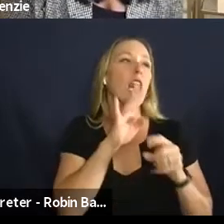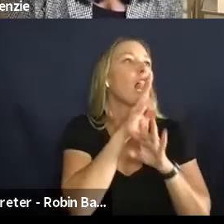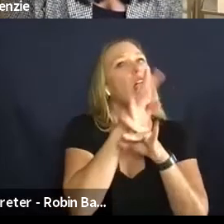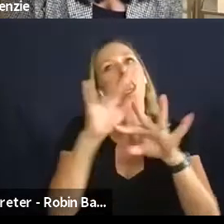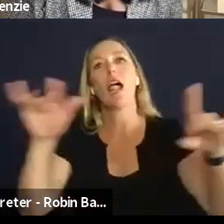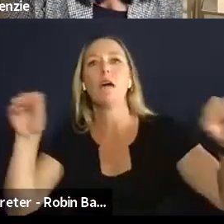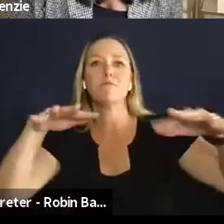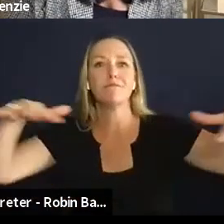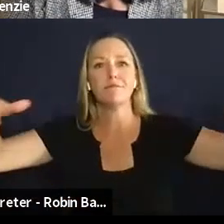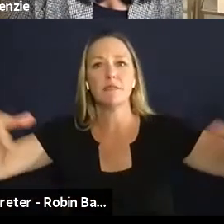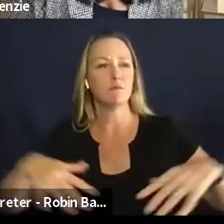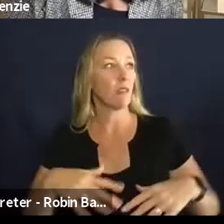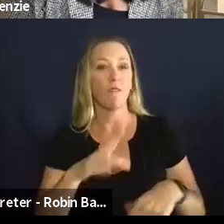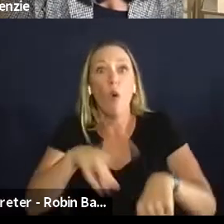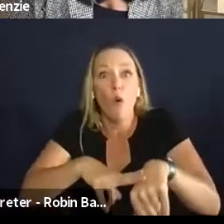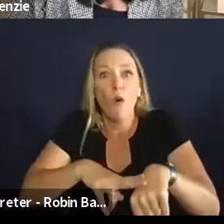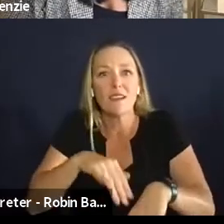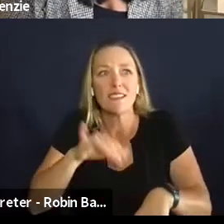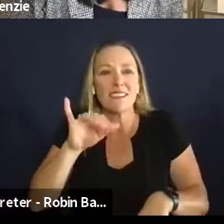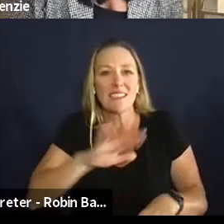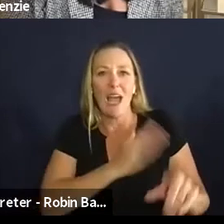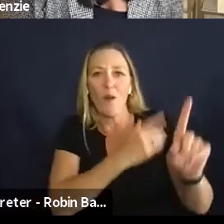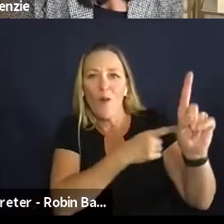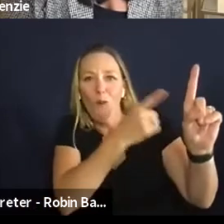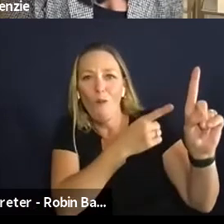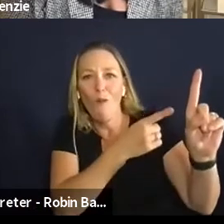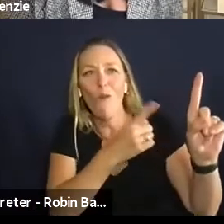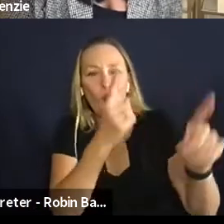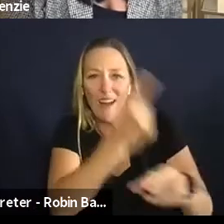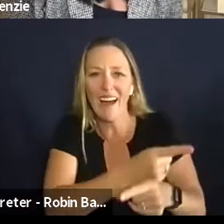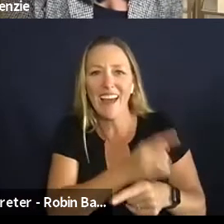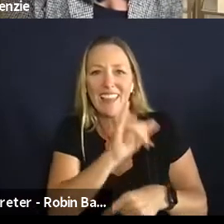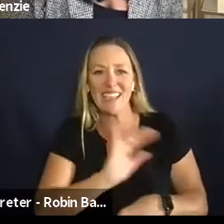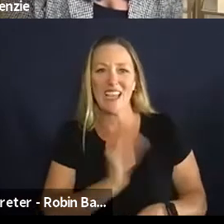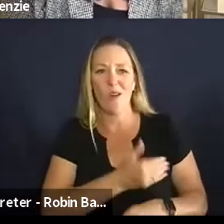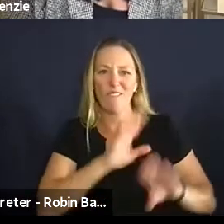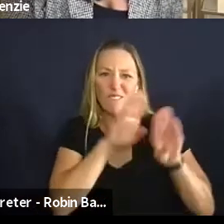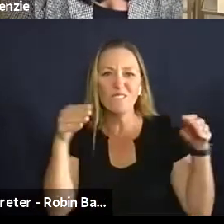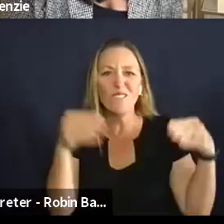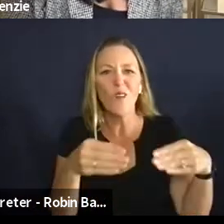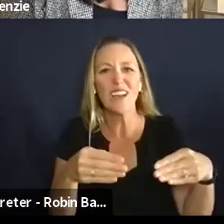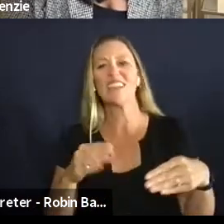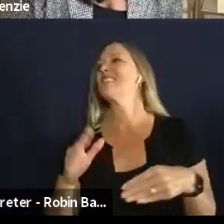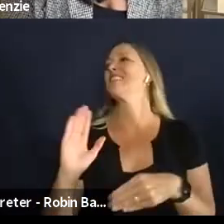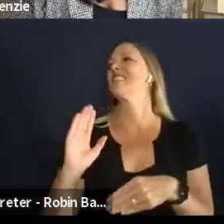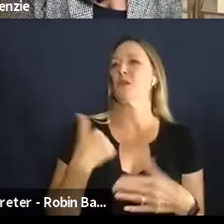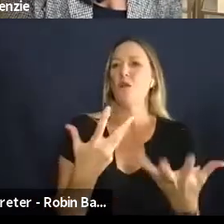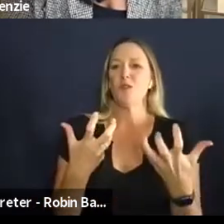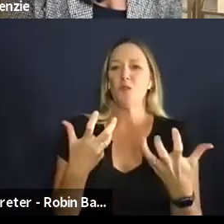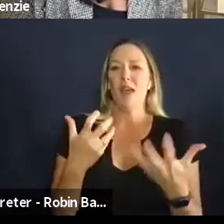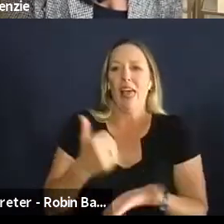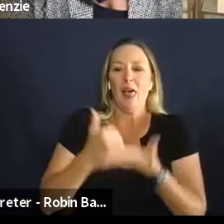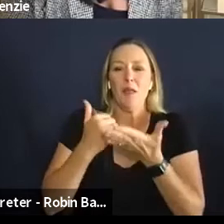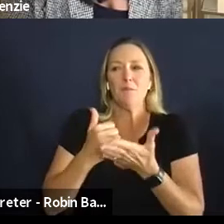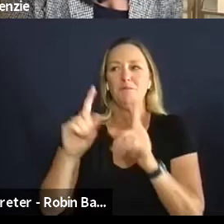want to we of course like that we that's our it's our whole sort of you know we built a platform around like helping to amplify voices